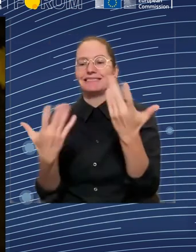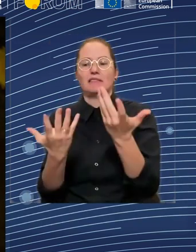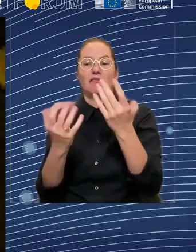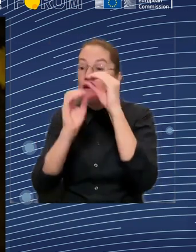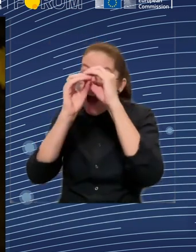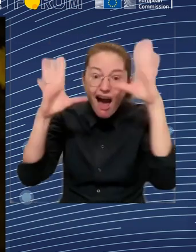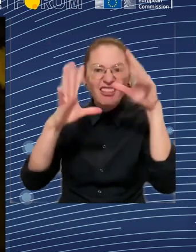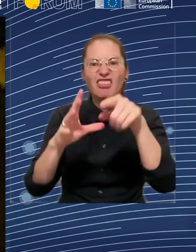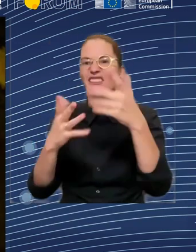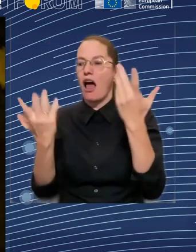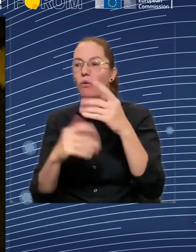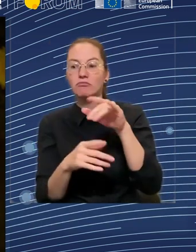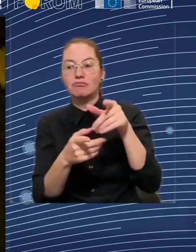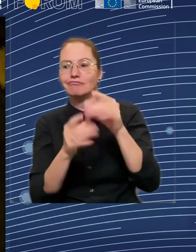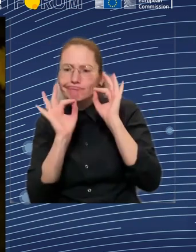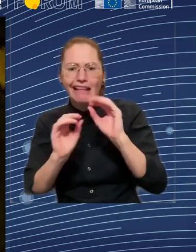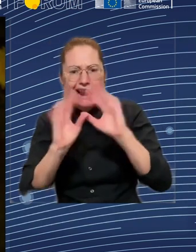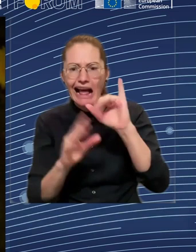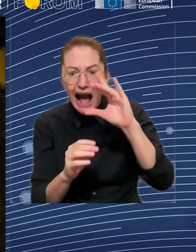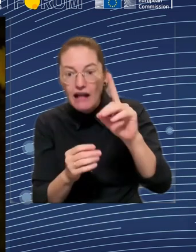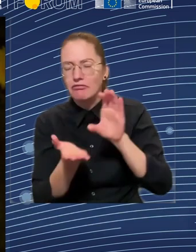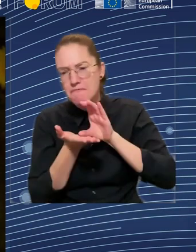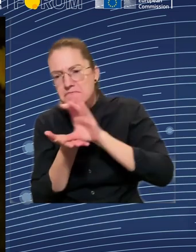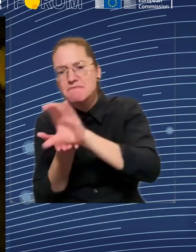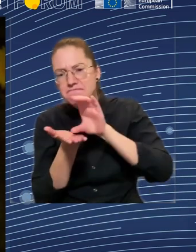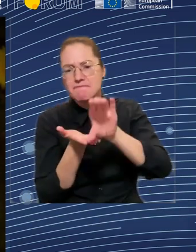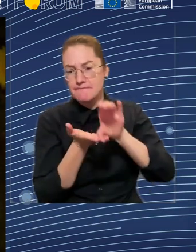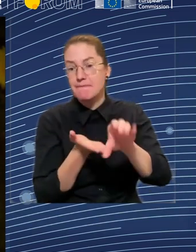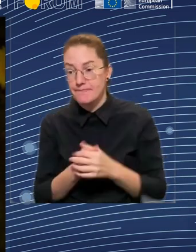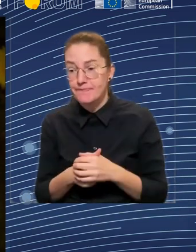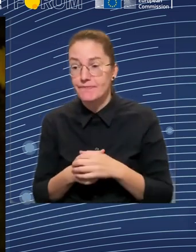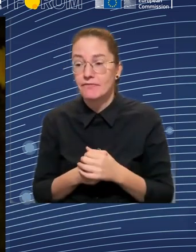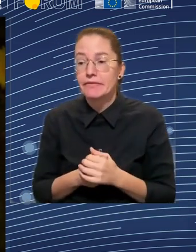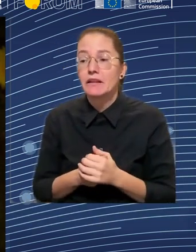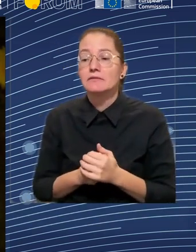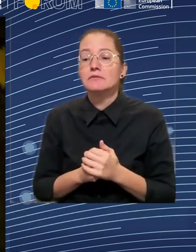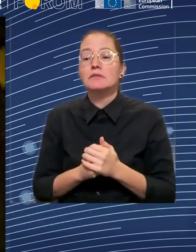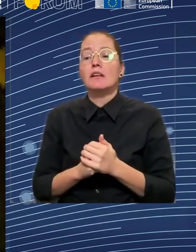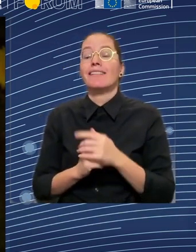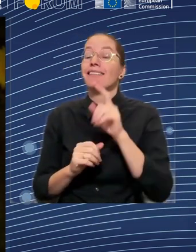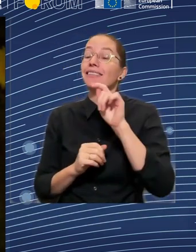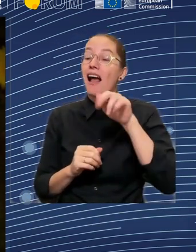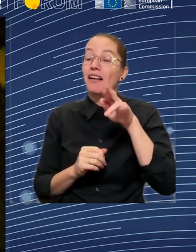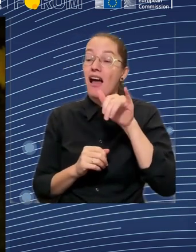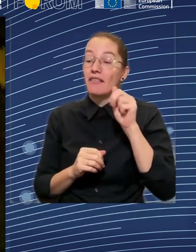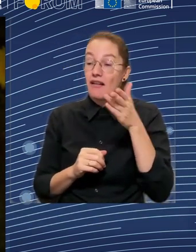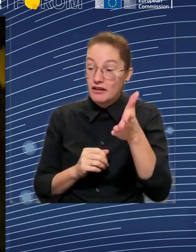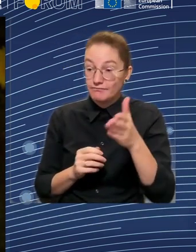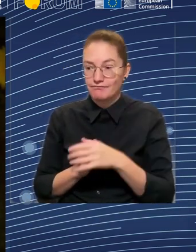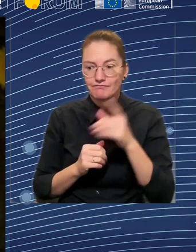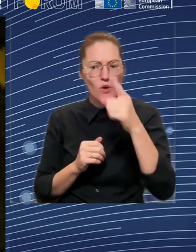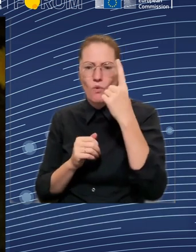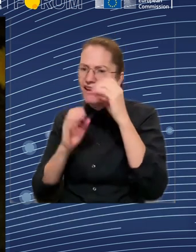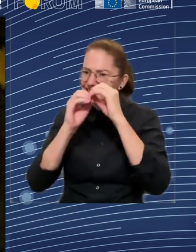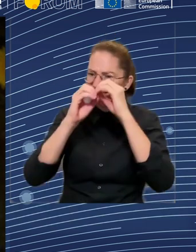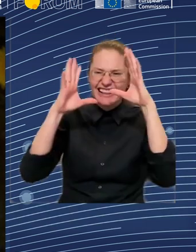identify only one crazy solution, but I think we need to invest more in